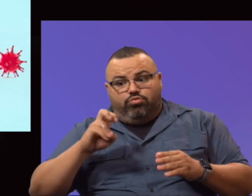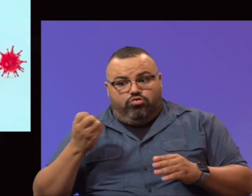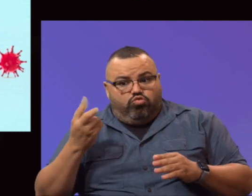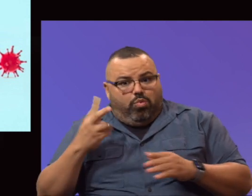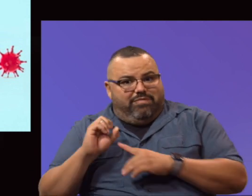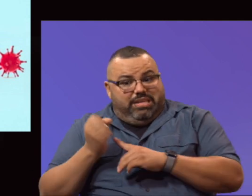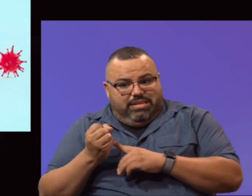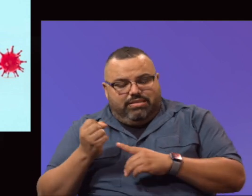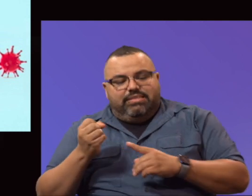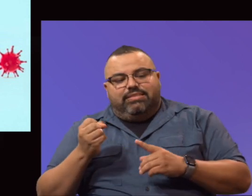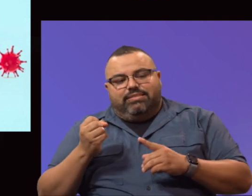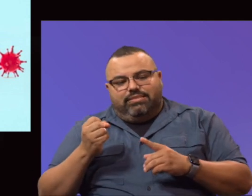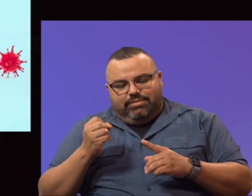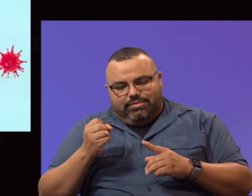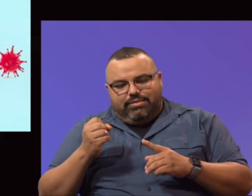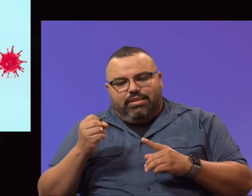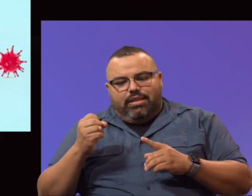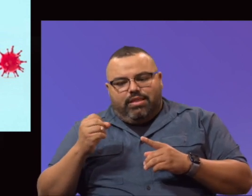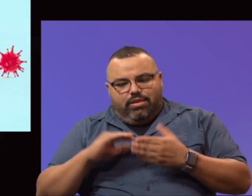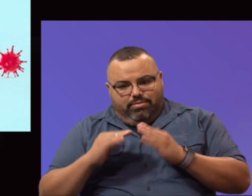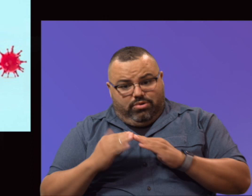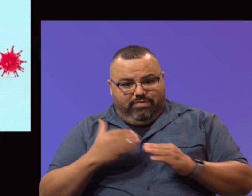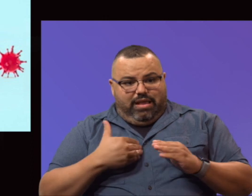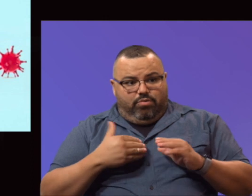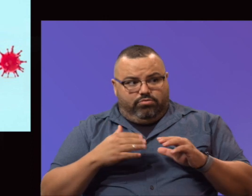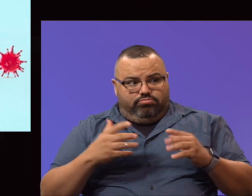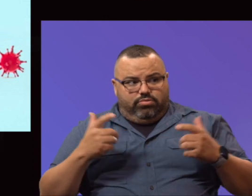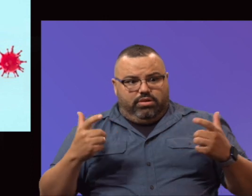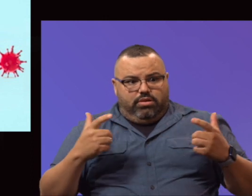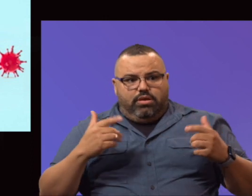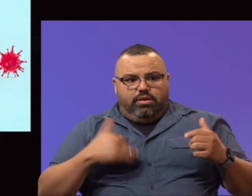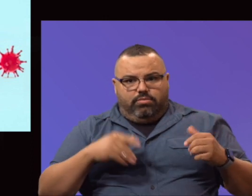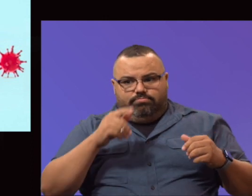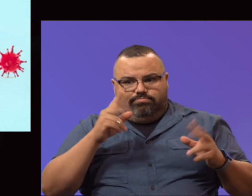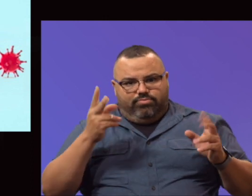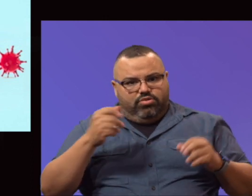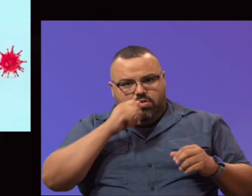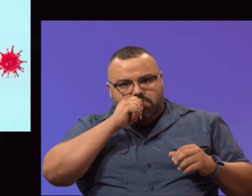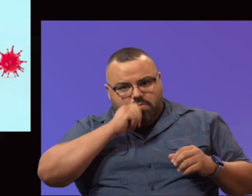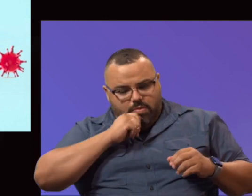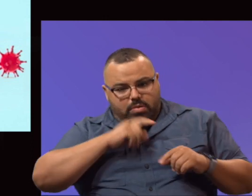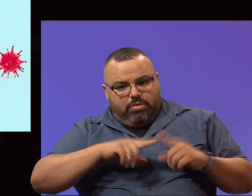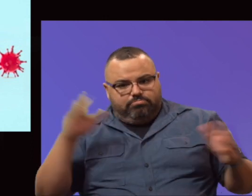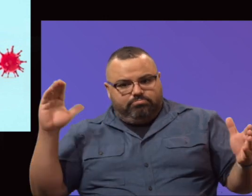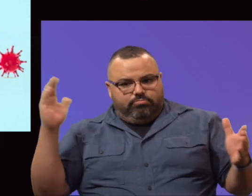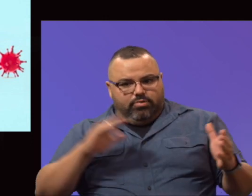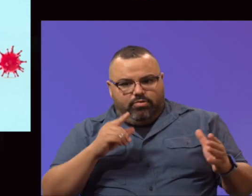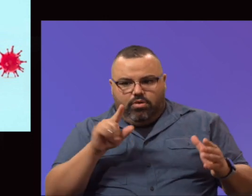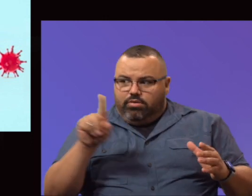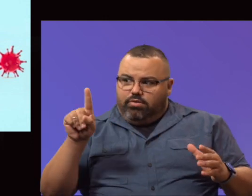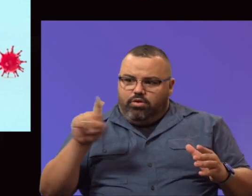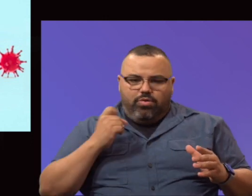cases that a community of our size can tolerate, if you will, but it is down from the 111